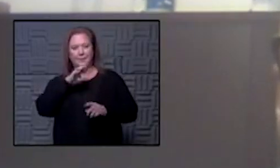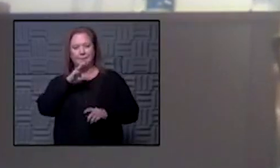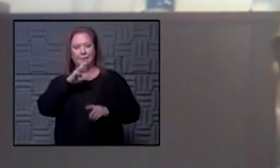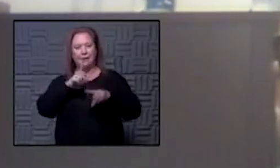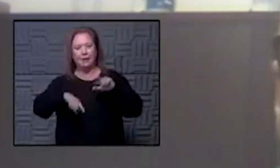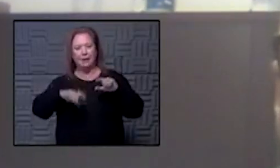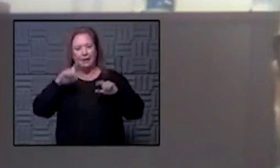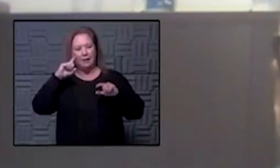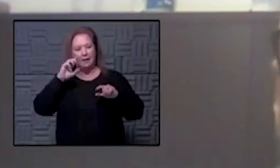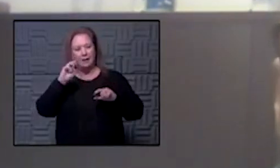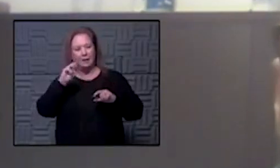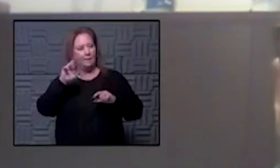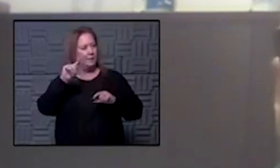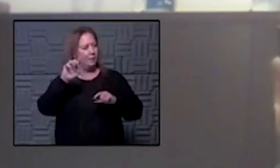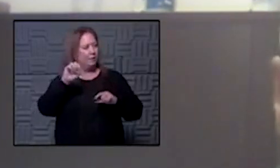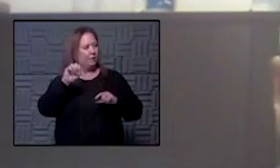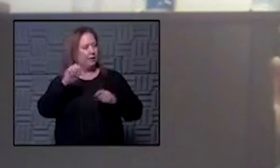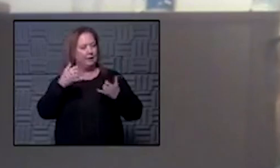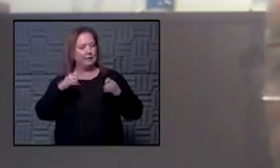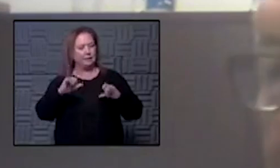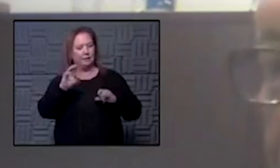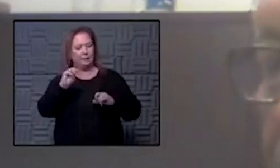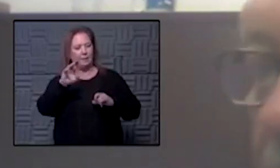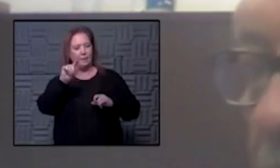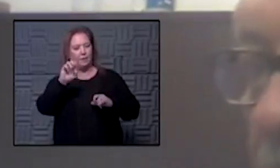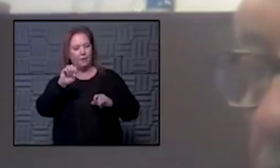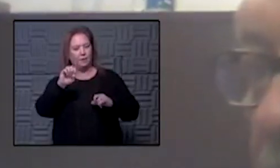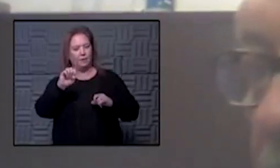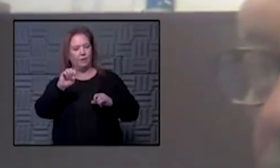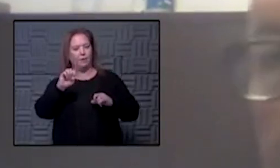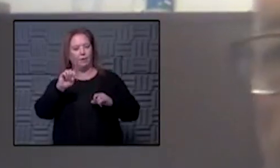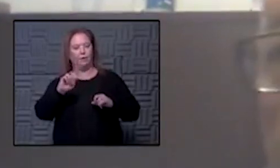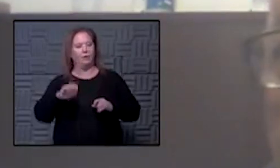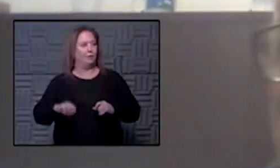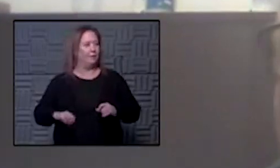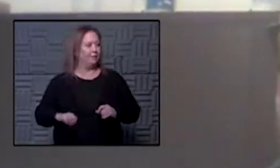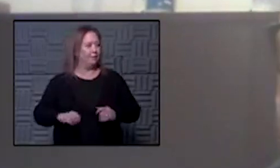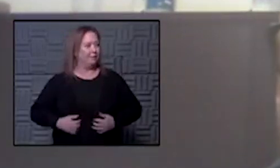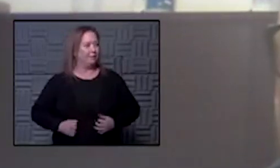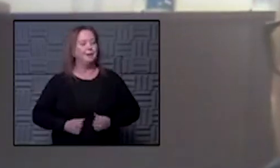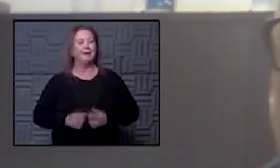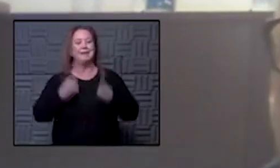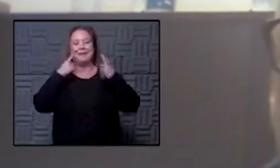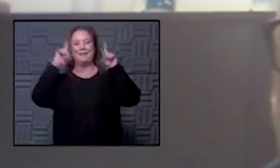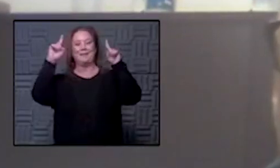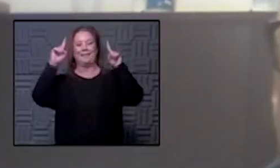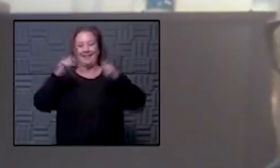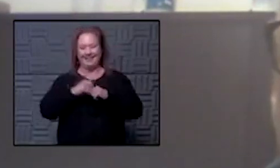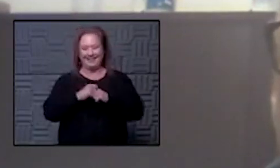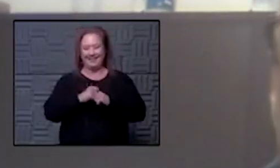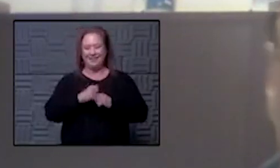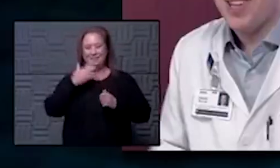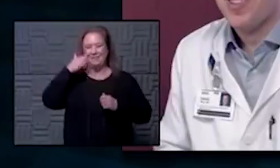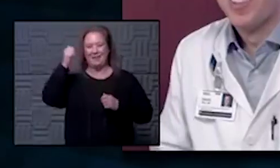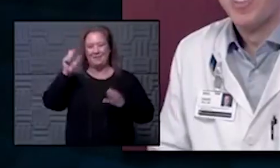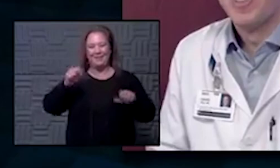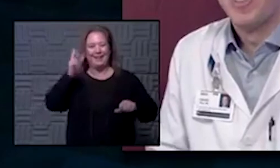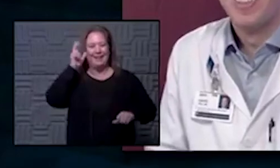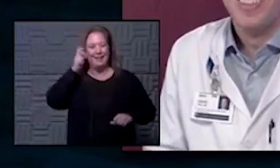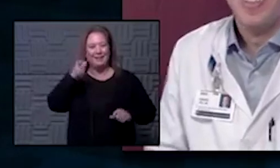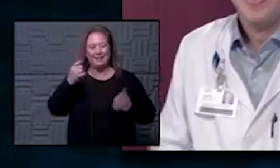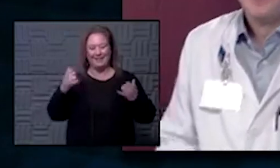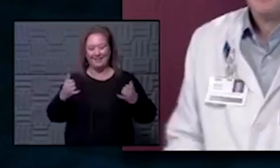uh is that working there we go much better thank you